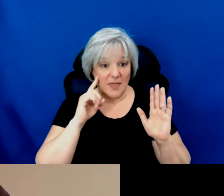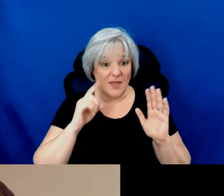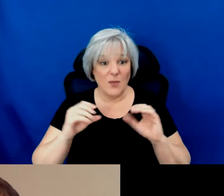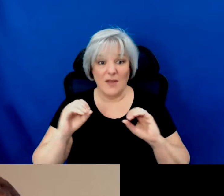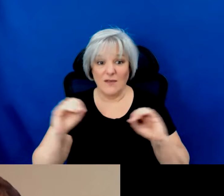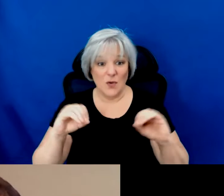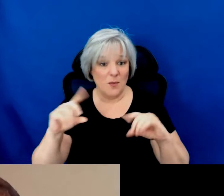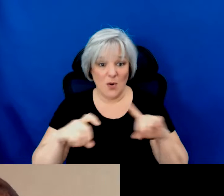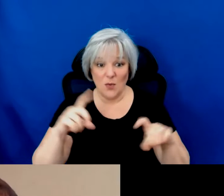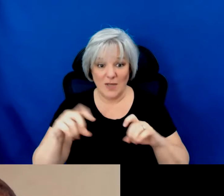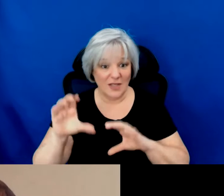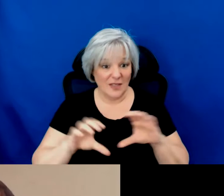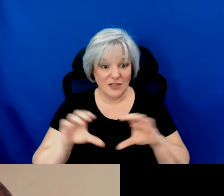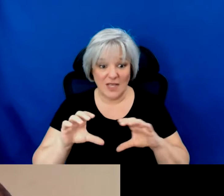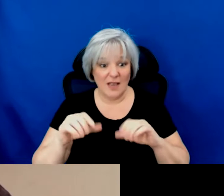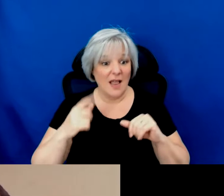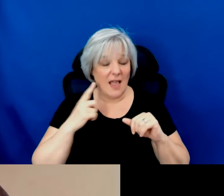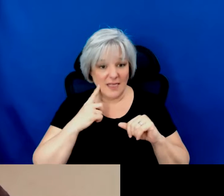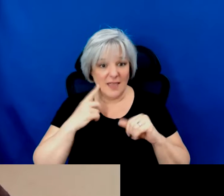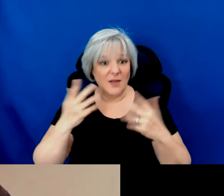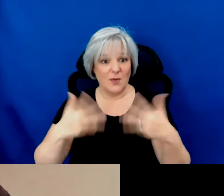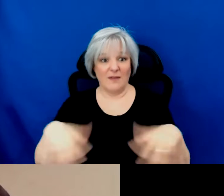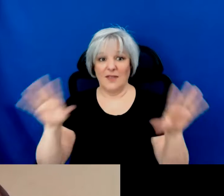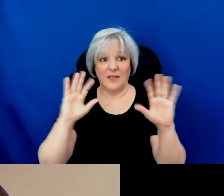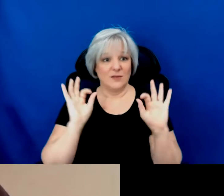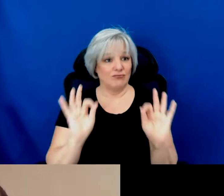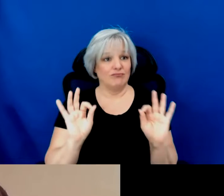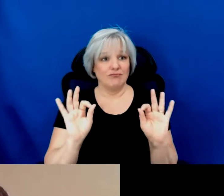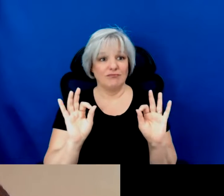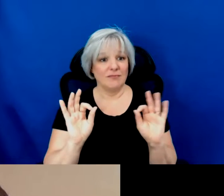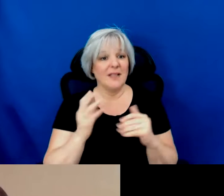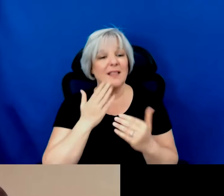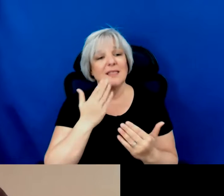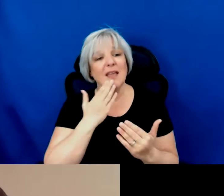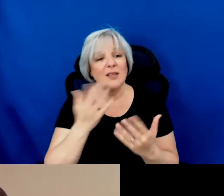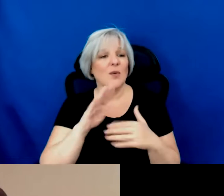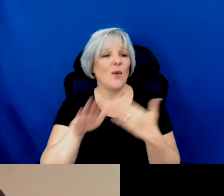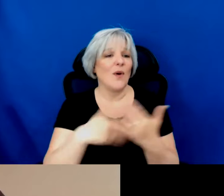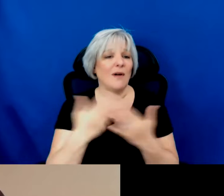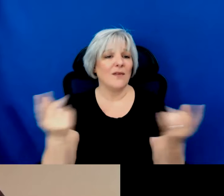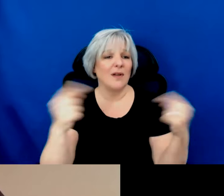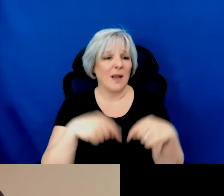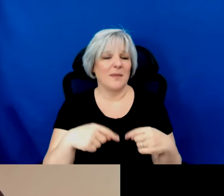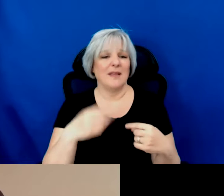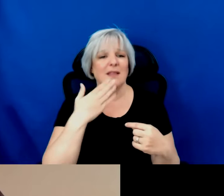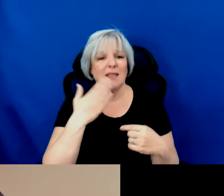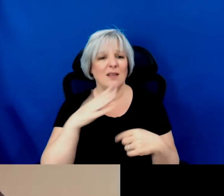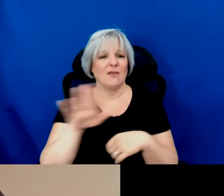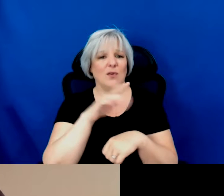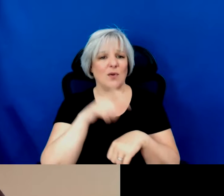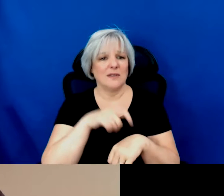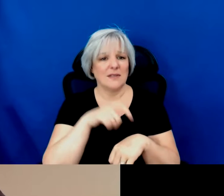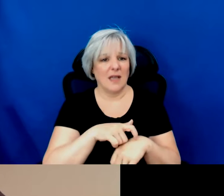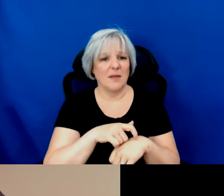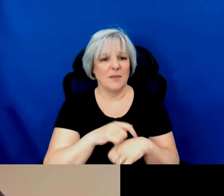have any more questions in the chat i'm gonna assume that we are good to go but again thank you everyone so much for your time here today with